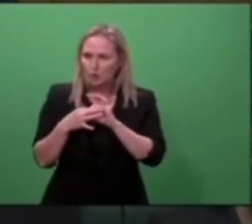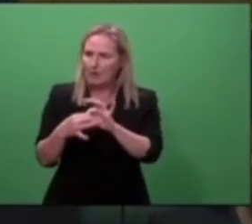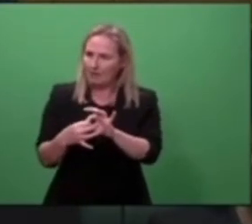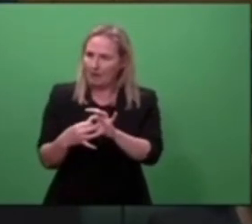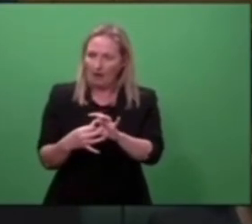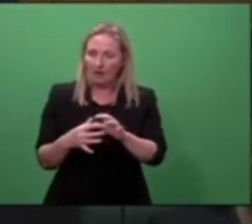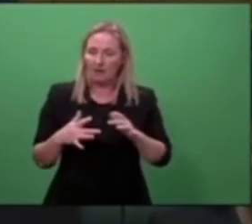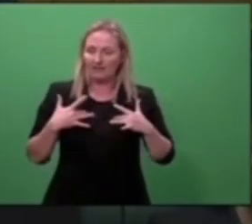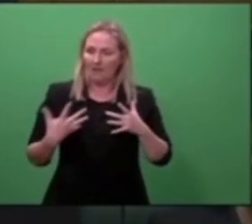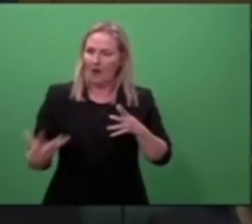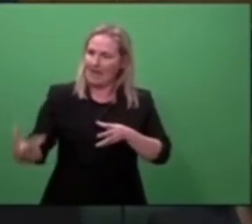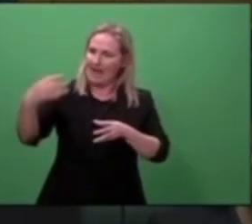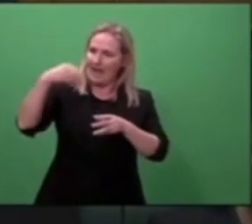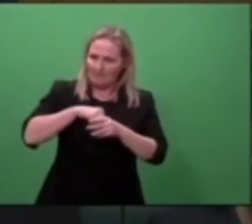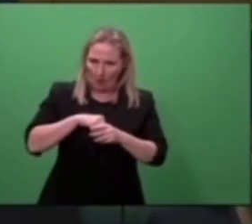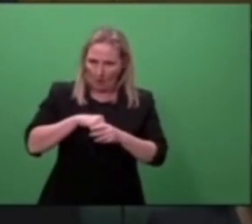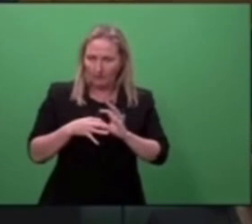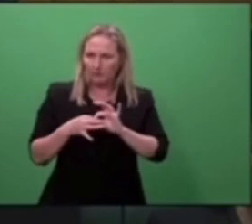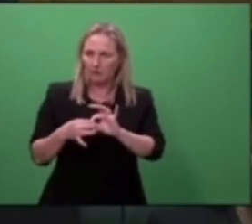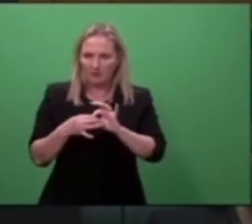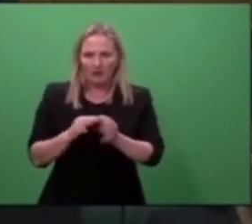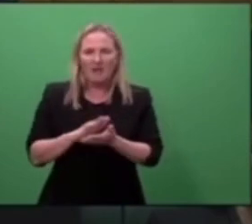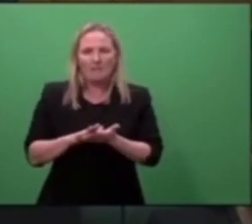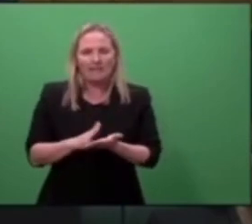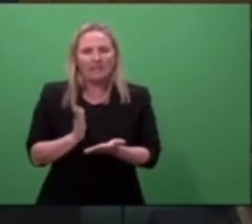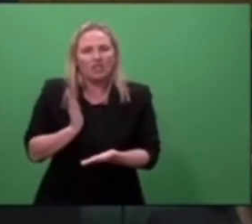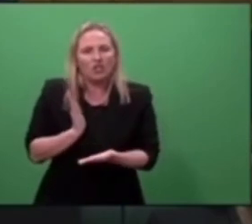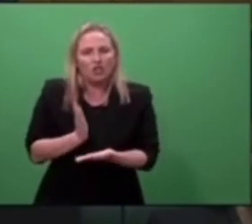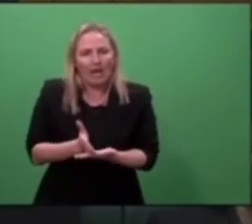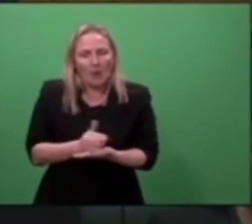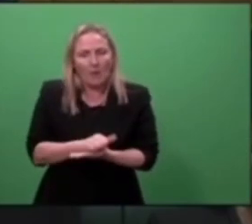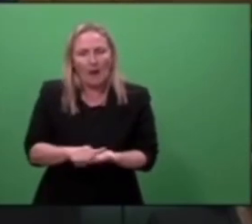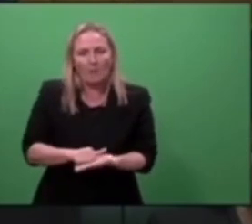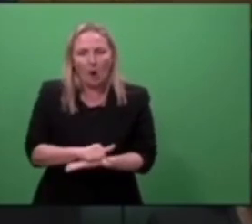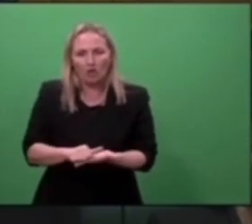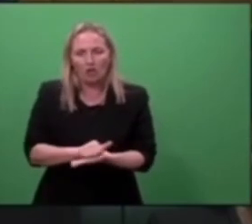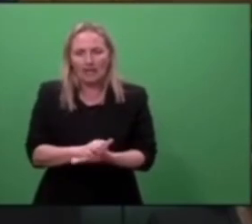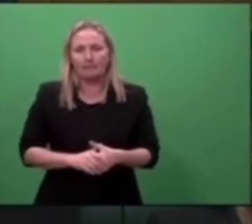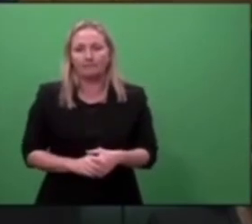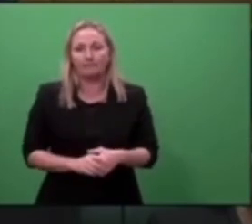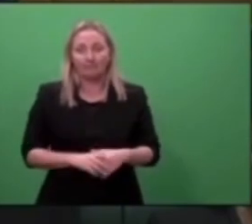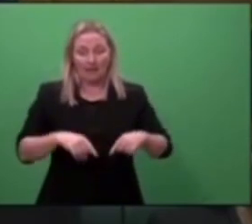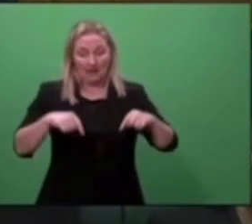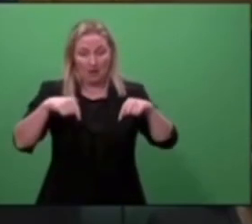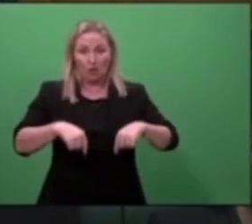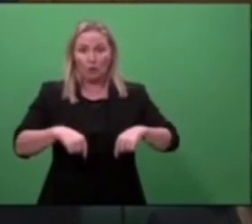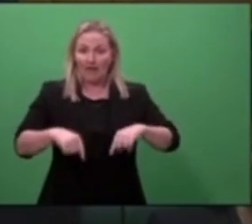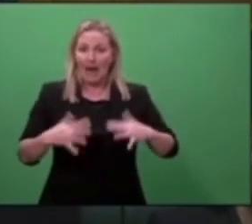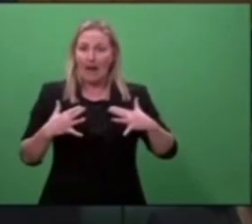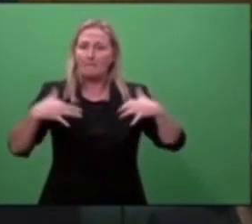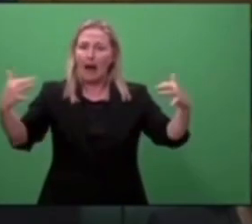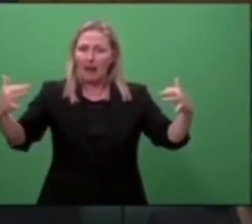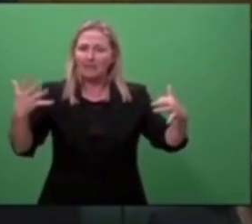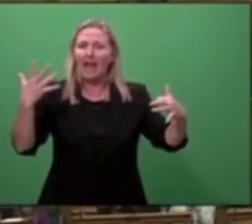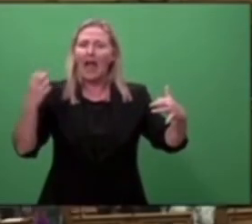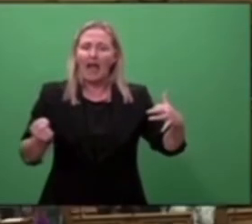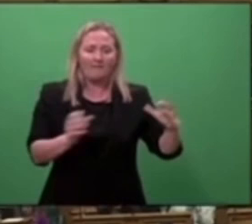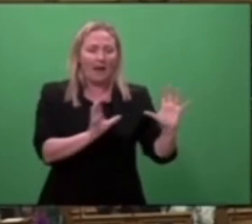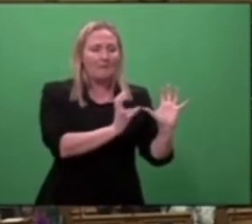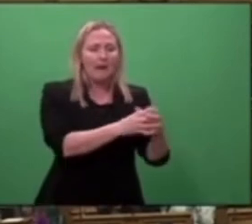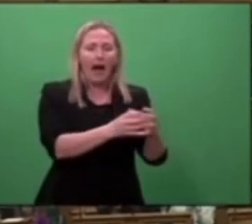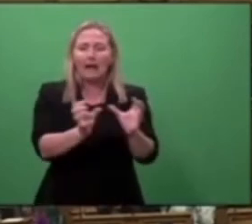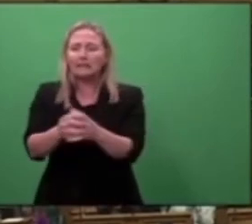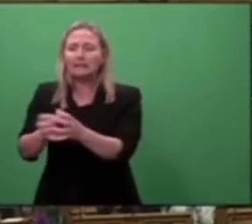think the spirit we've heard today, that people from all political stripes, will put down their political